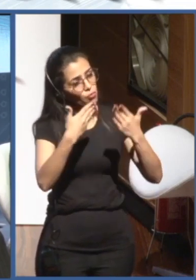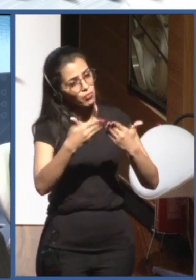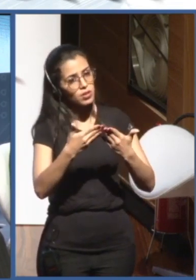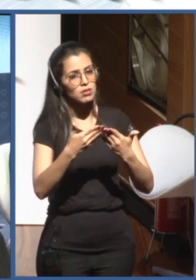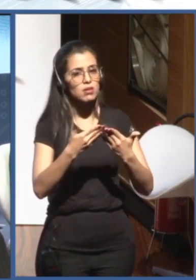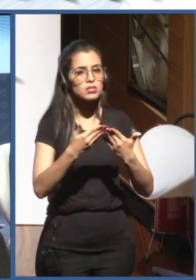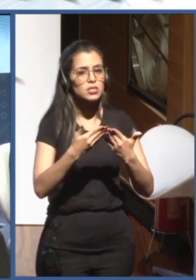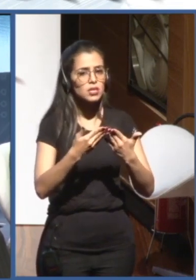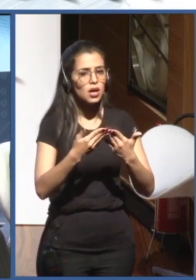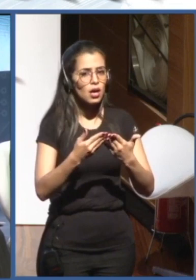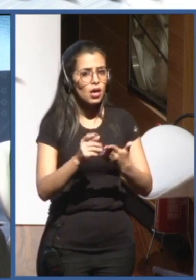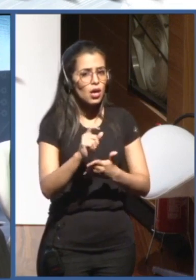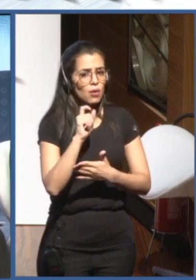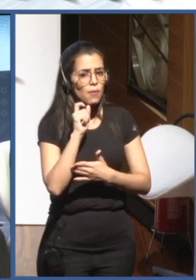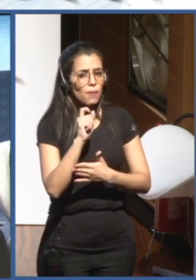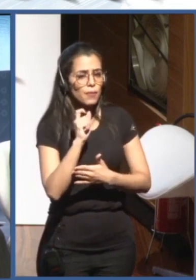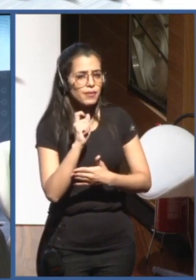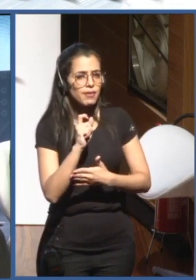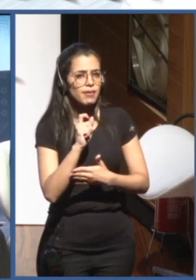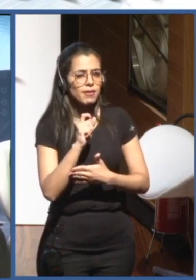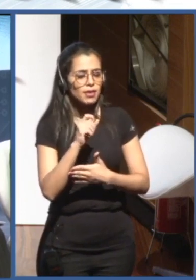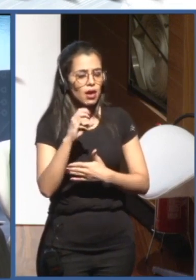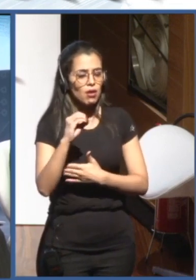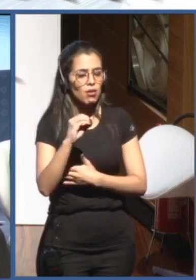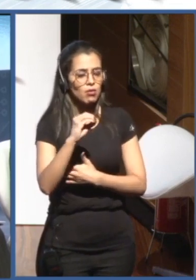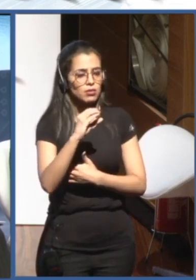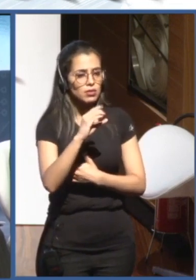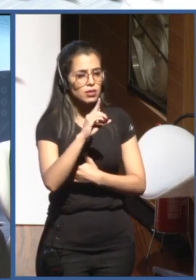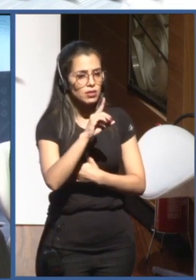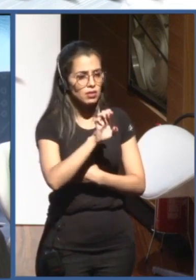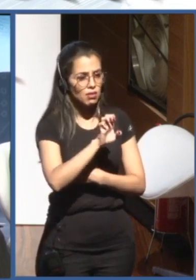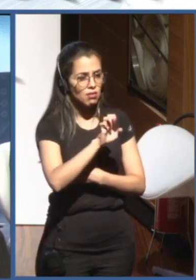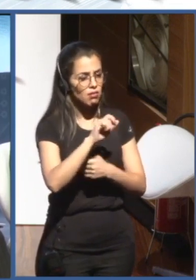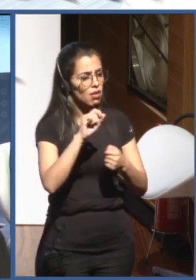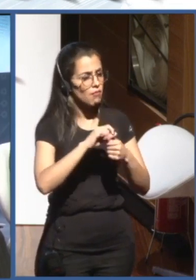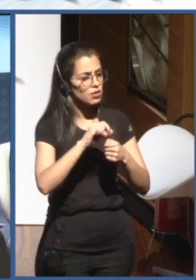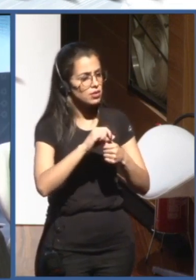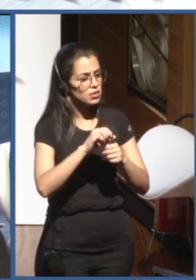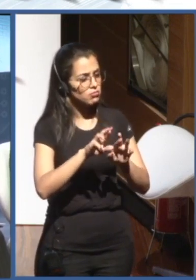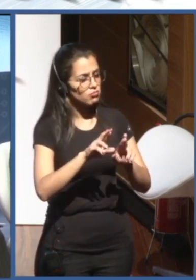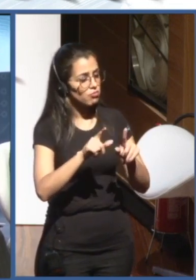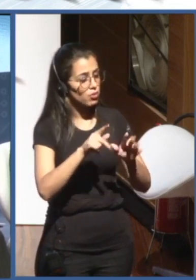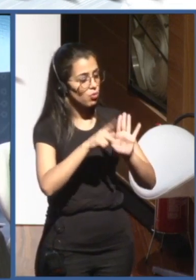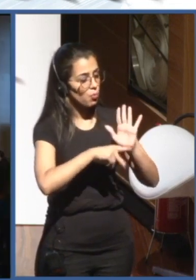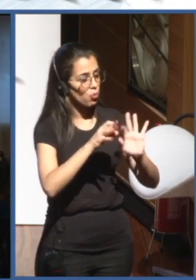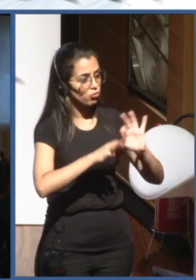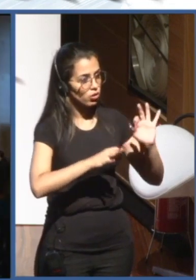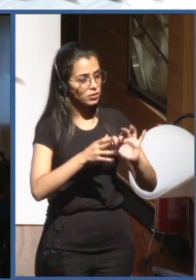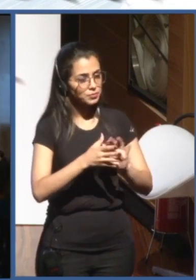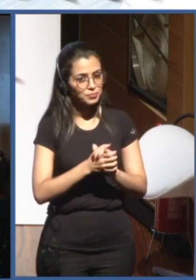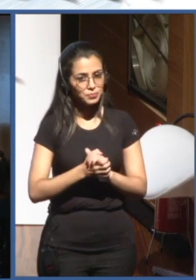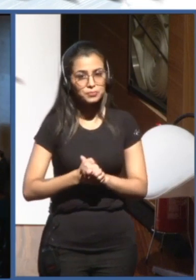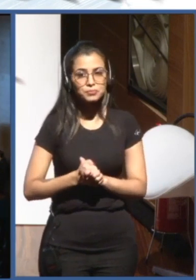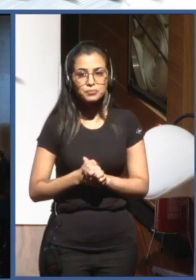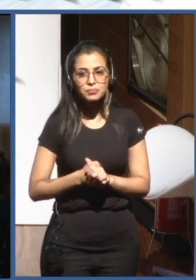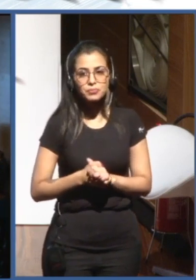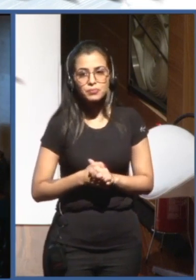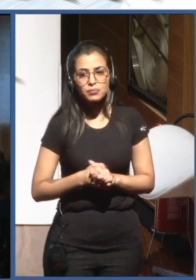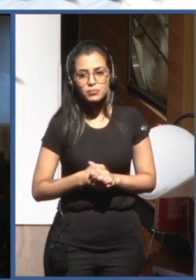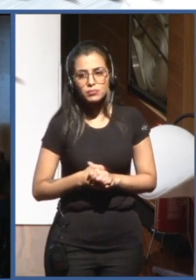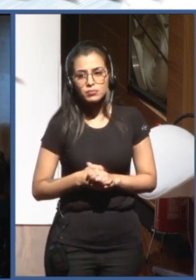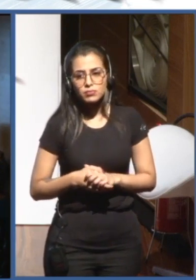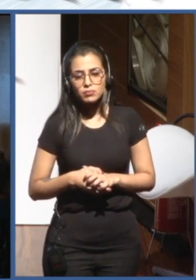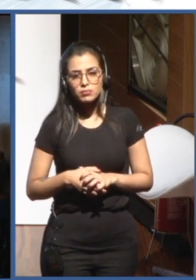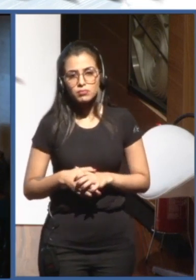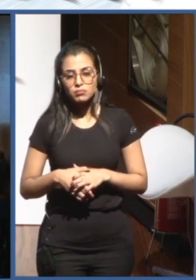and our observatory project. So tell us more, please. Thank you so much. IEEE is leading several initiatives